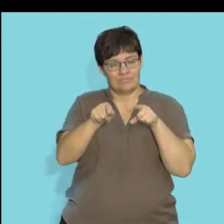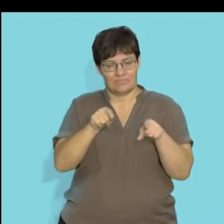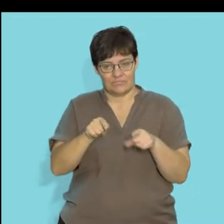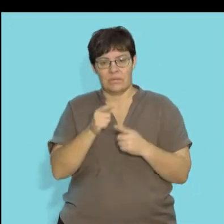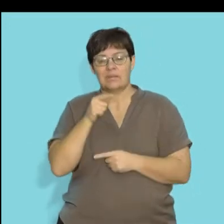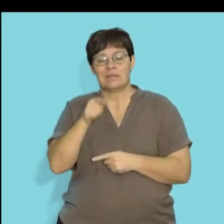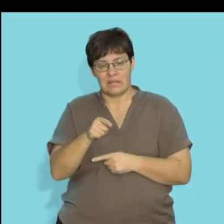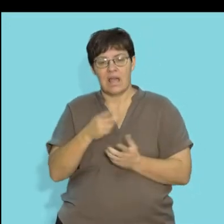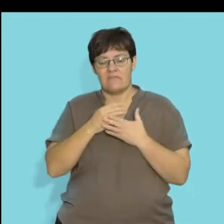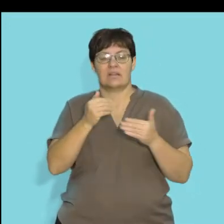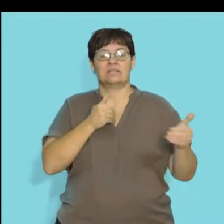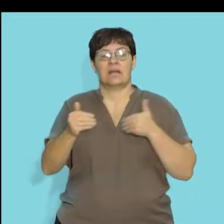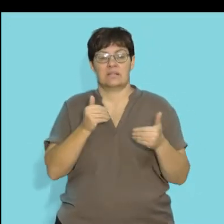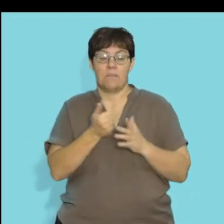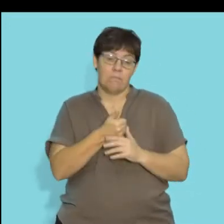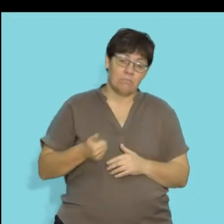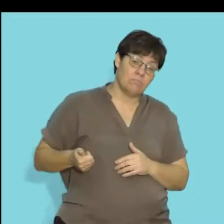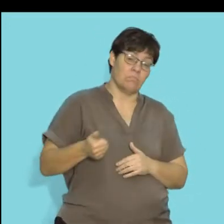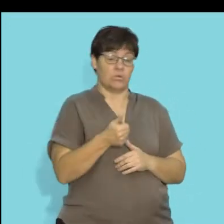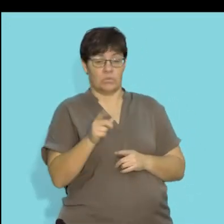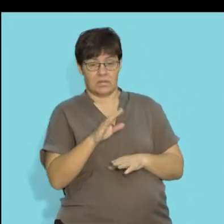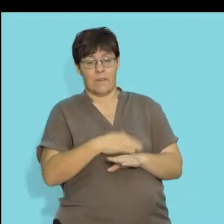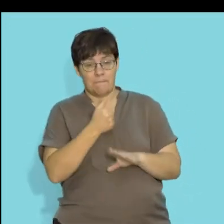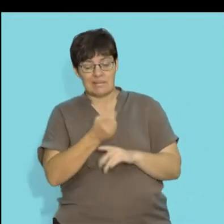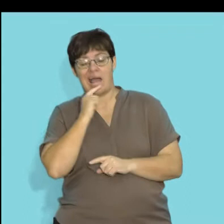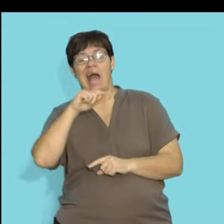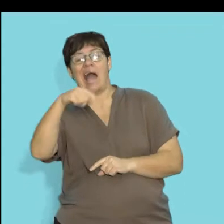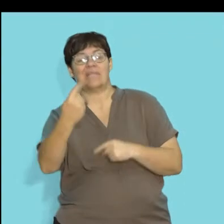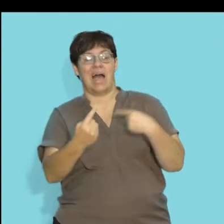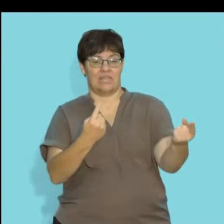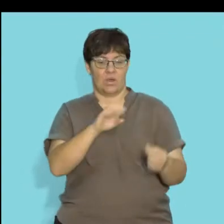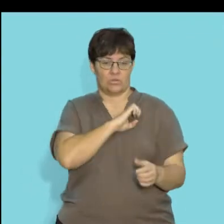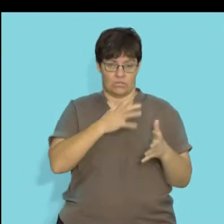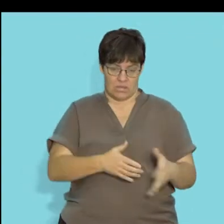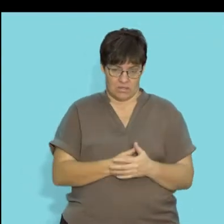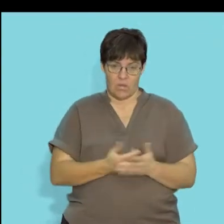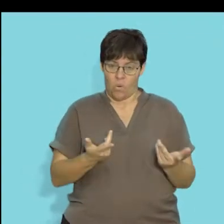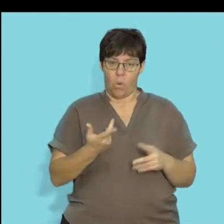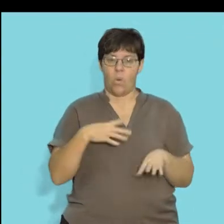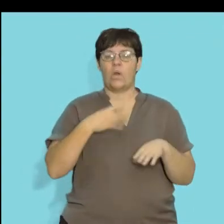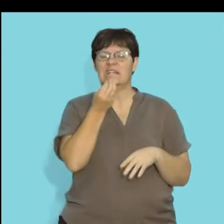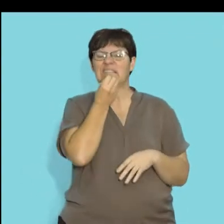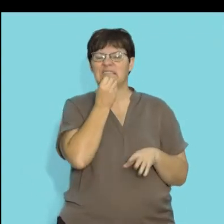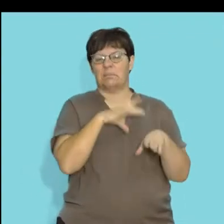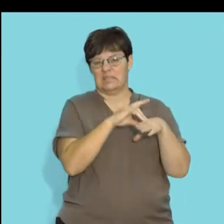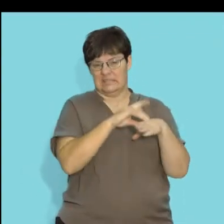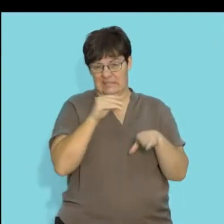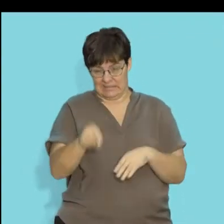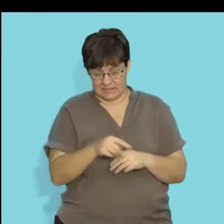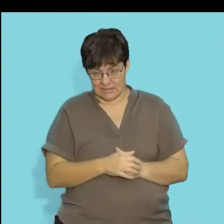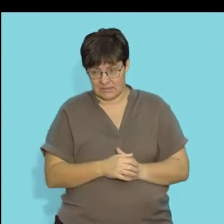carnivores have a diet that's predominantly based on eating other consumers or meat eating.